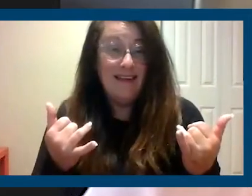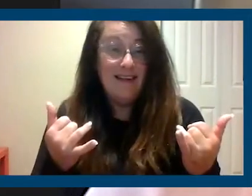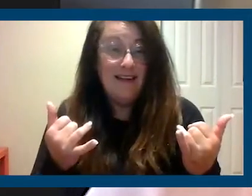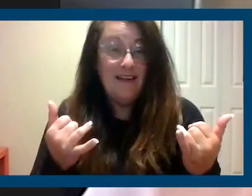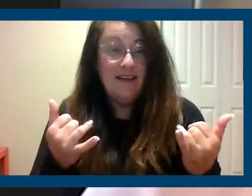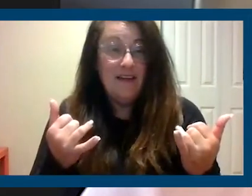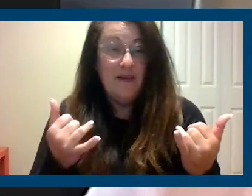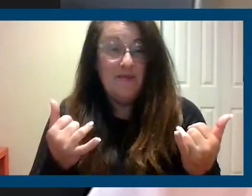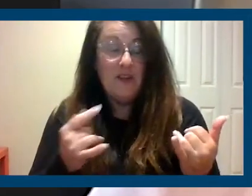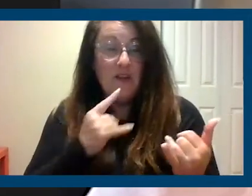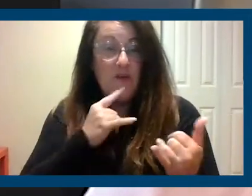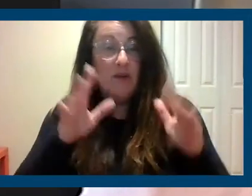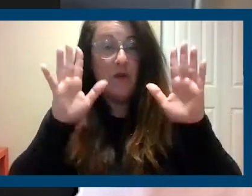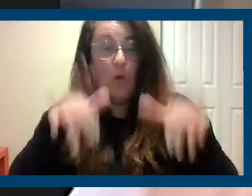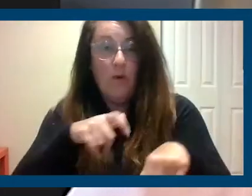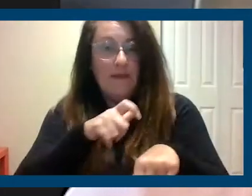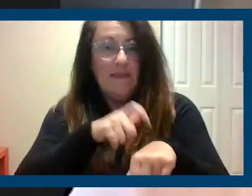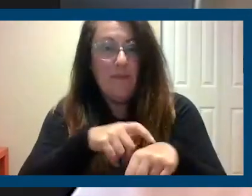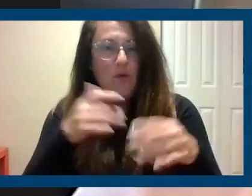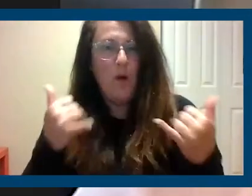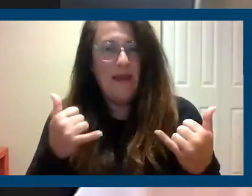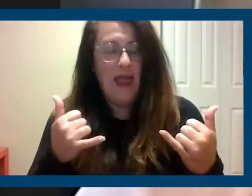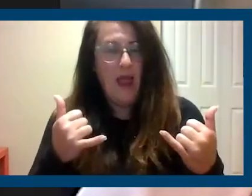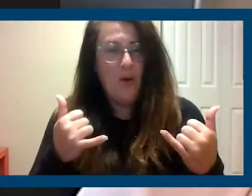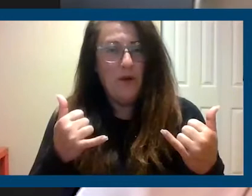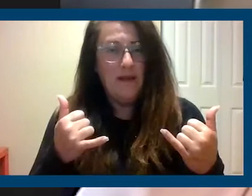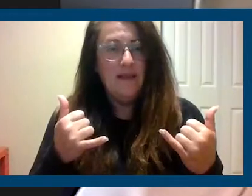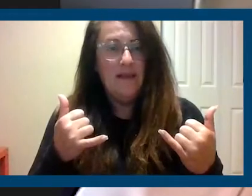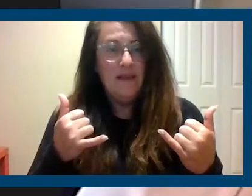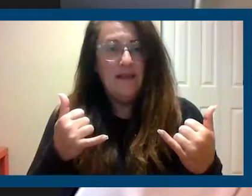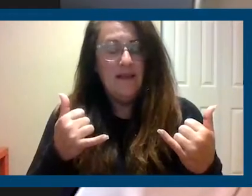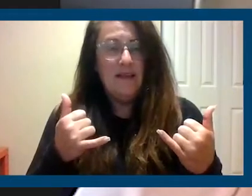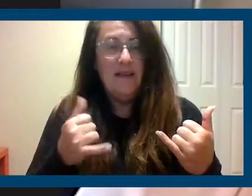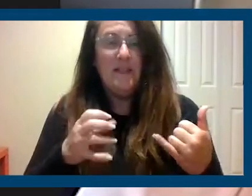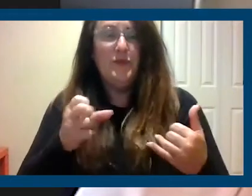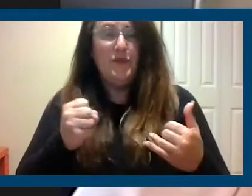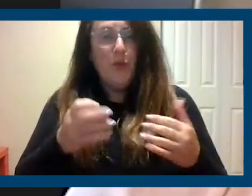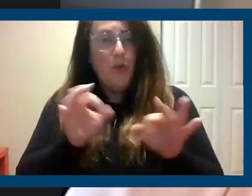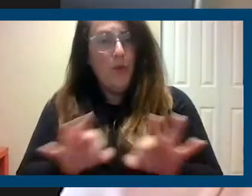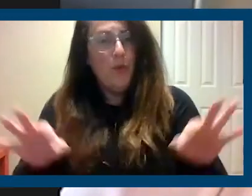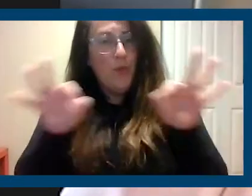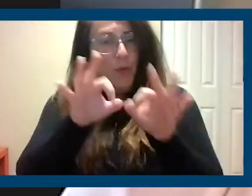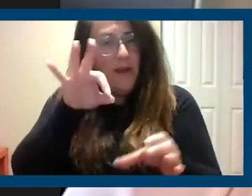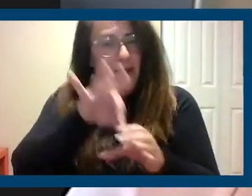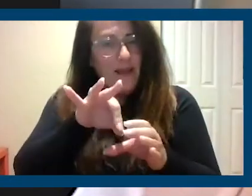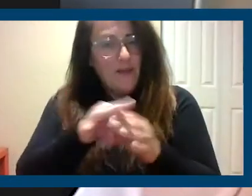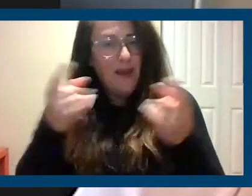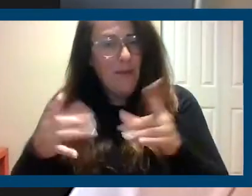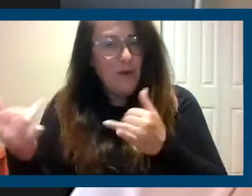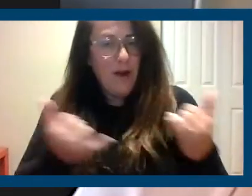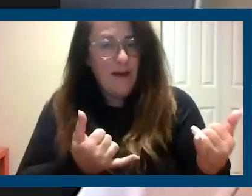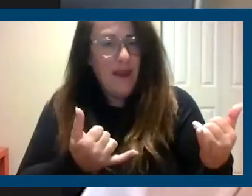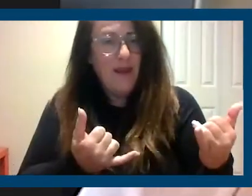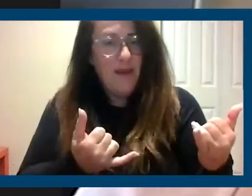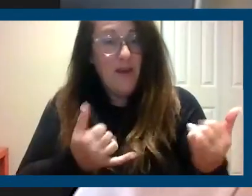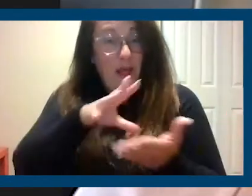extraordinary times right now. And I think this is such an important election and the stakes are high. So as much as